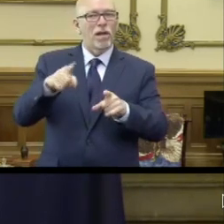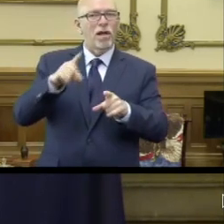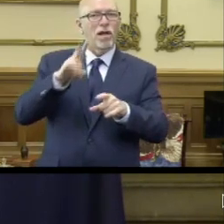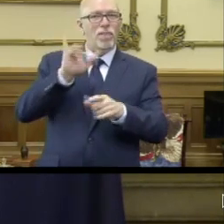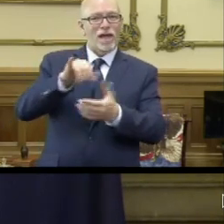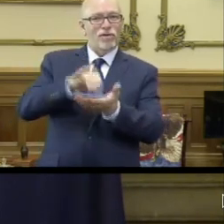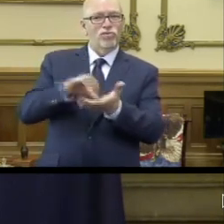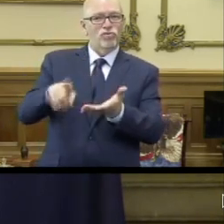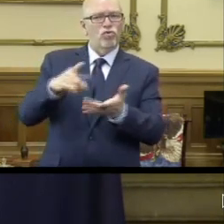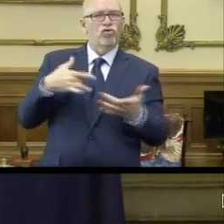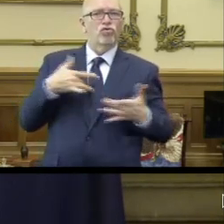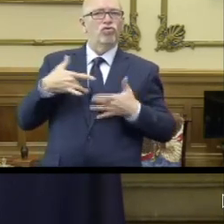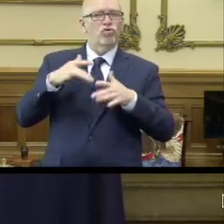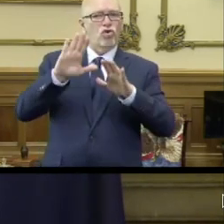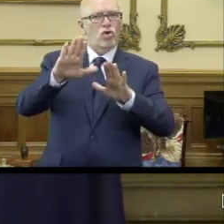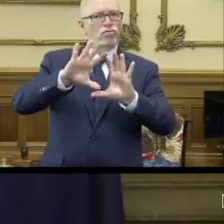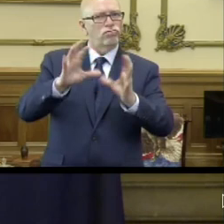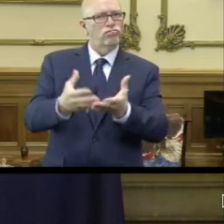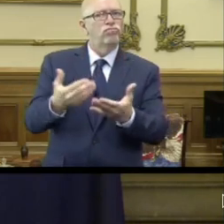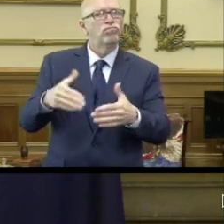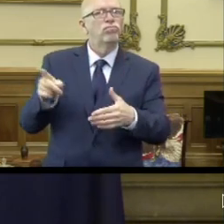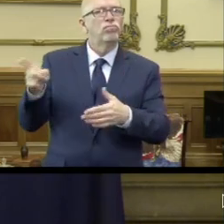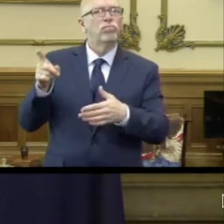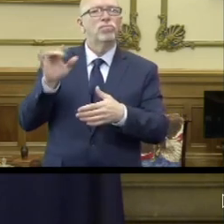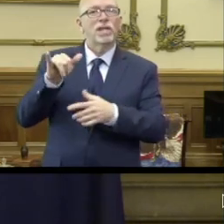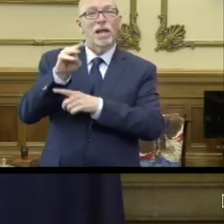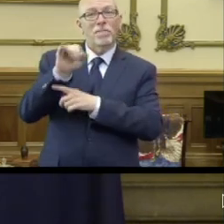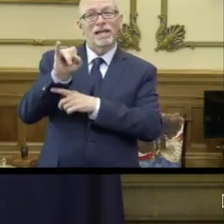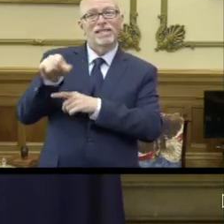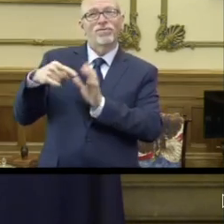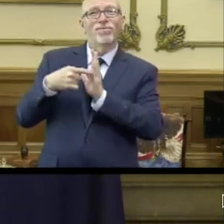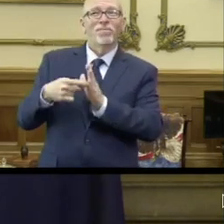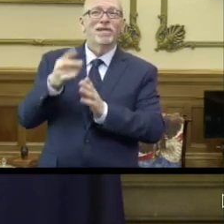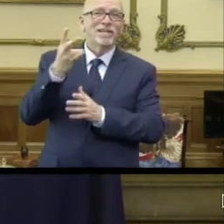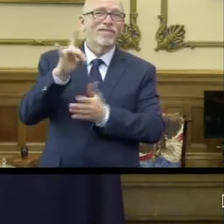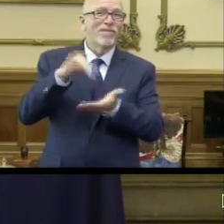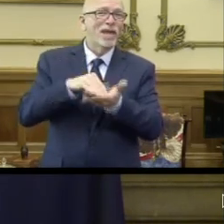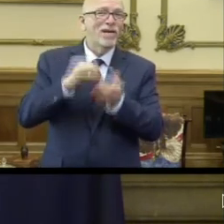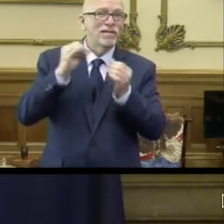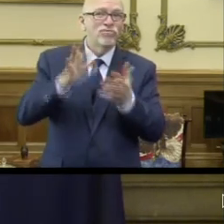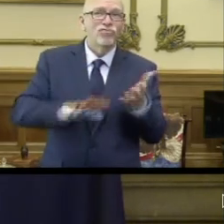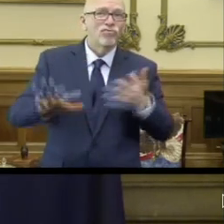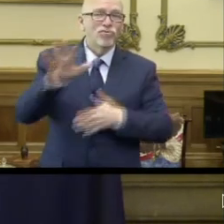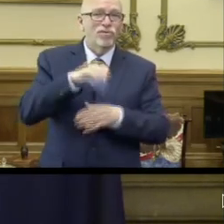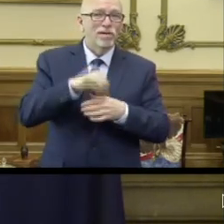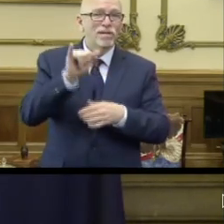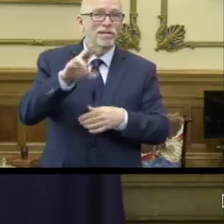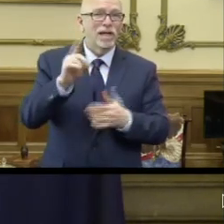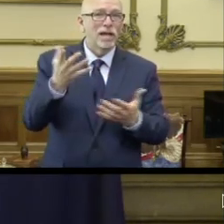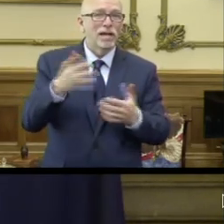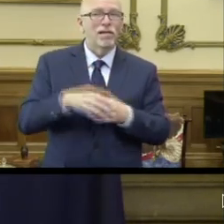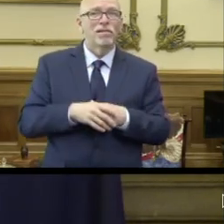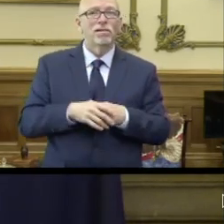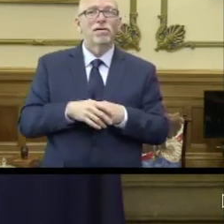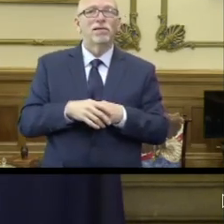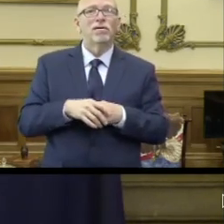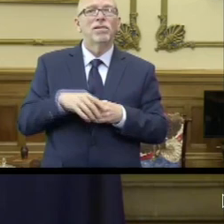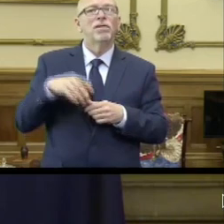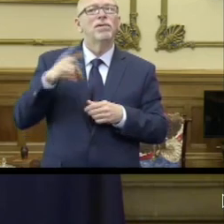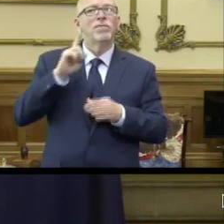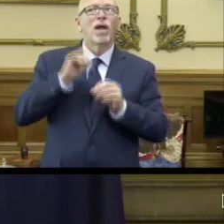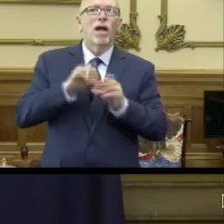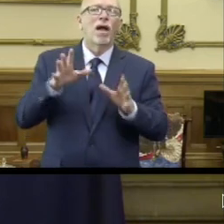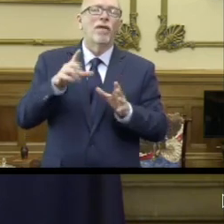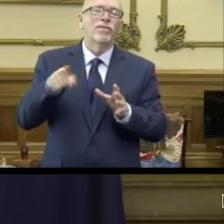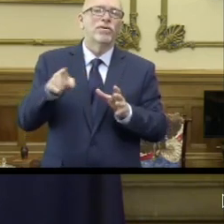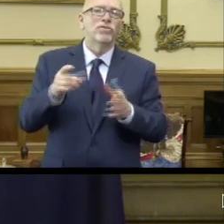she's just Missy is representing 78,000 teachers scattered across the whole state of Indiana who obviously deserve